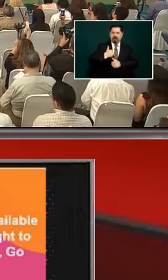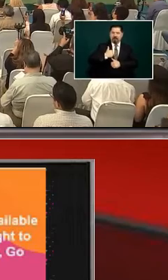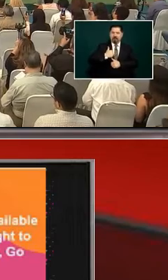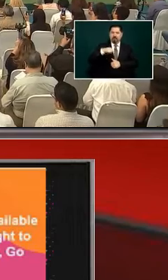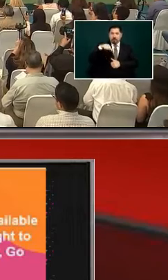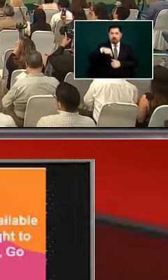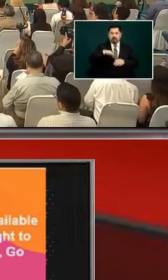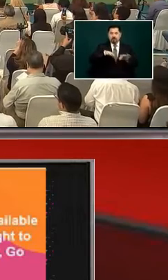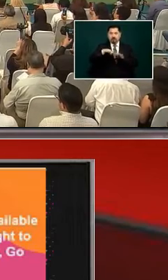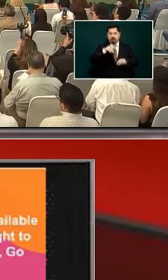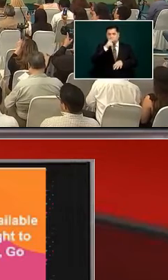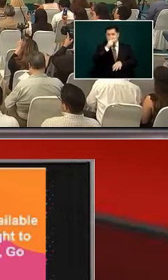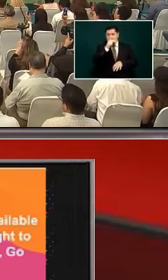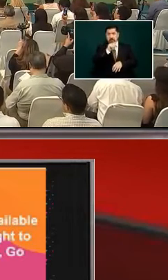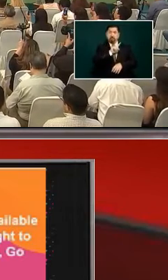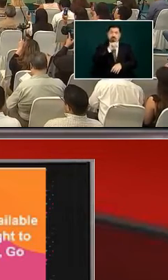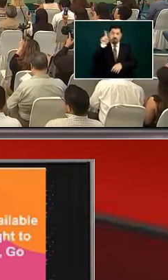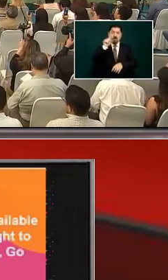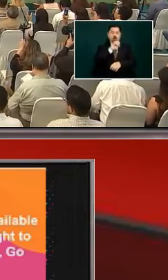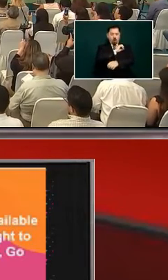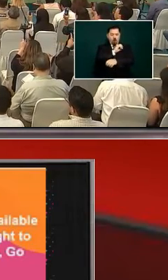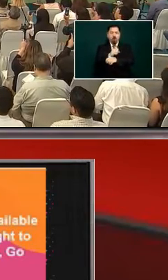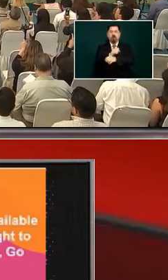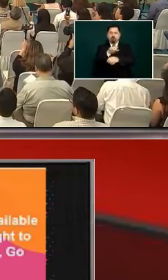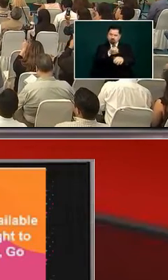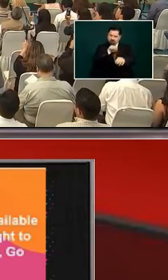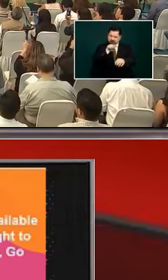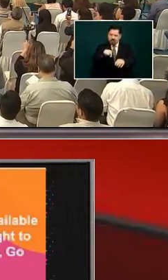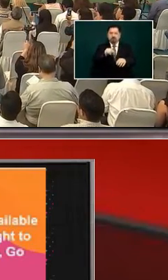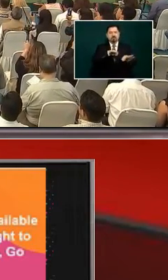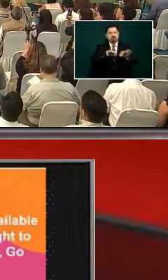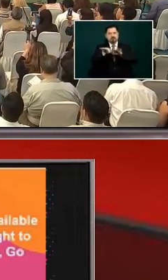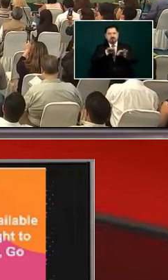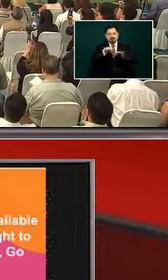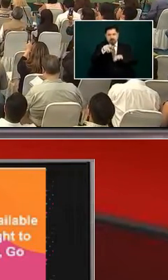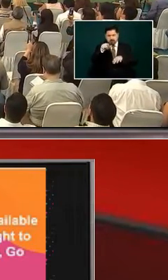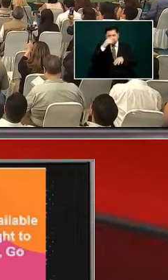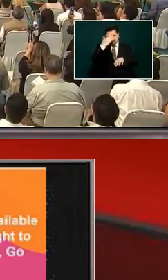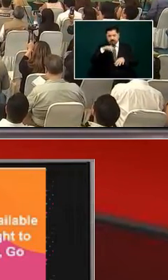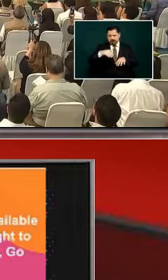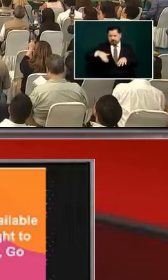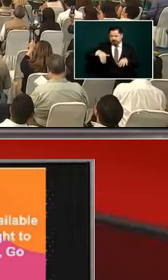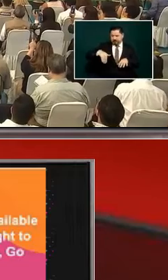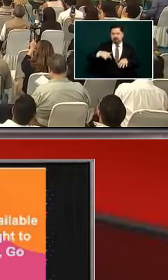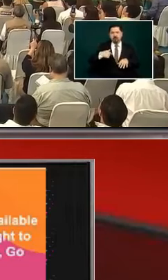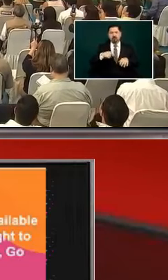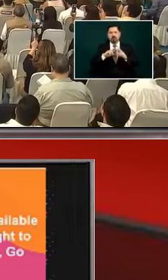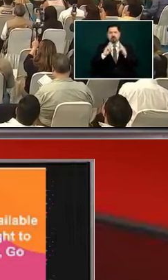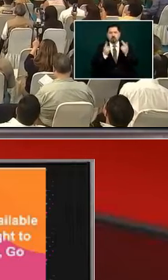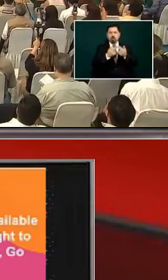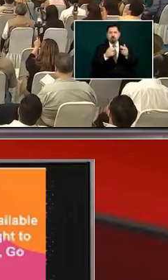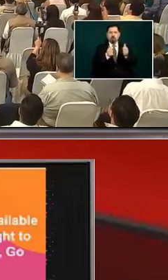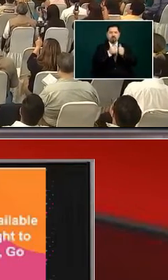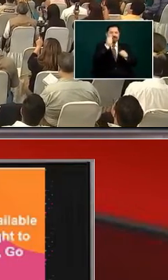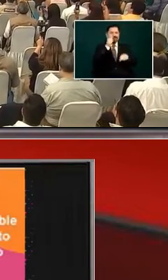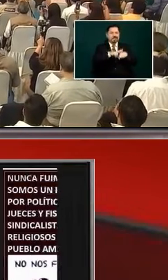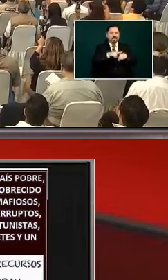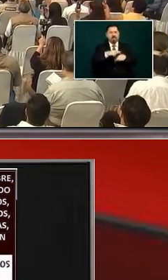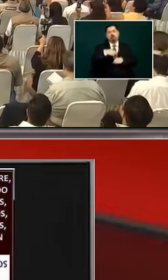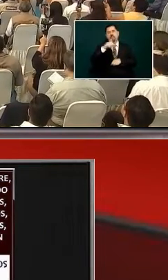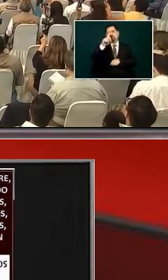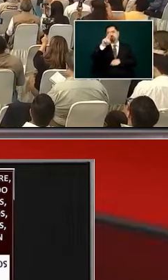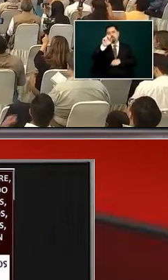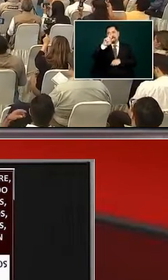Caseta as you know there was also a meeting of security where the